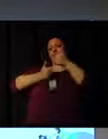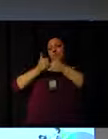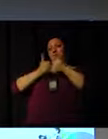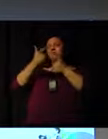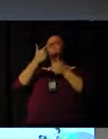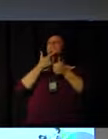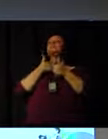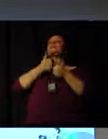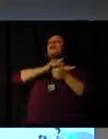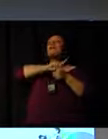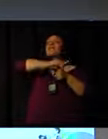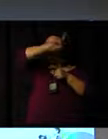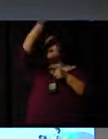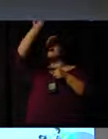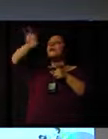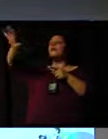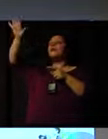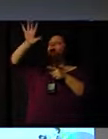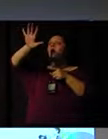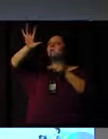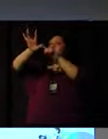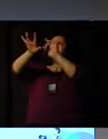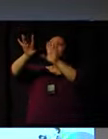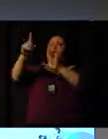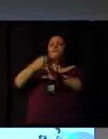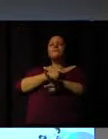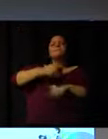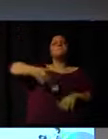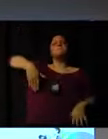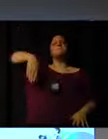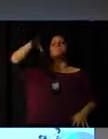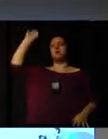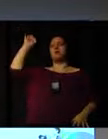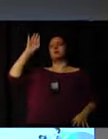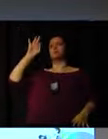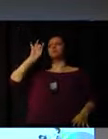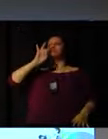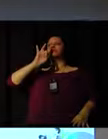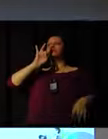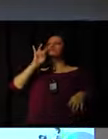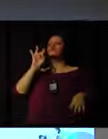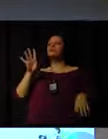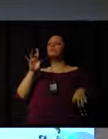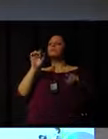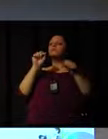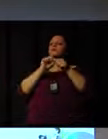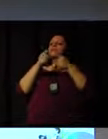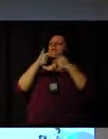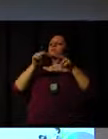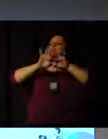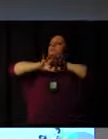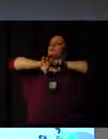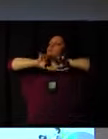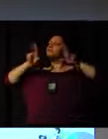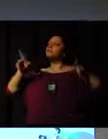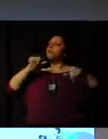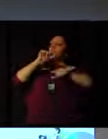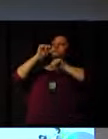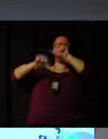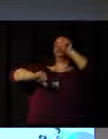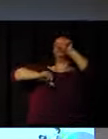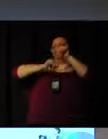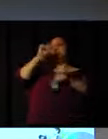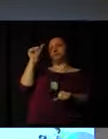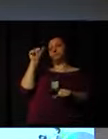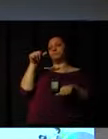Life is more about that. It's about making a difference. It's about making a change. So we need to inspire